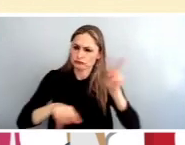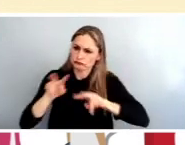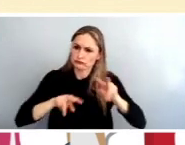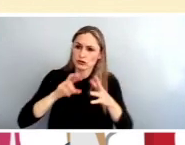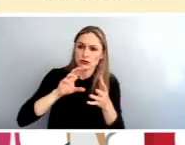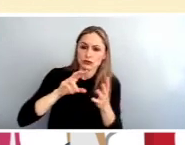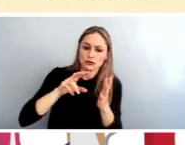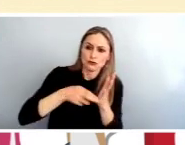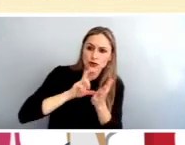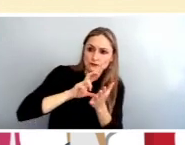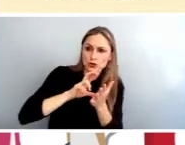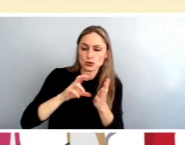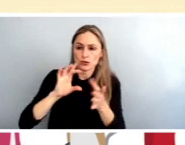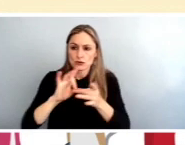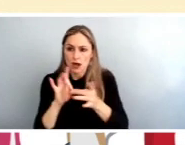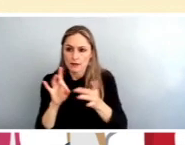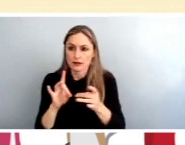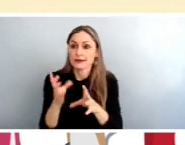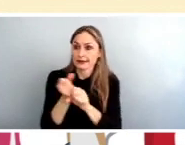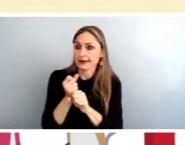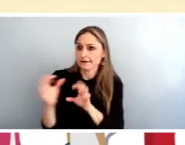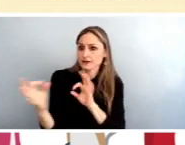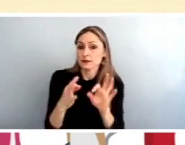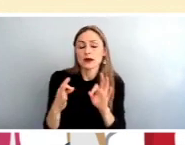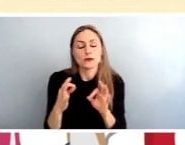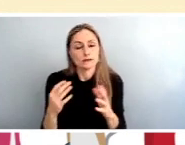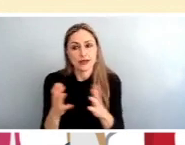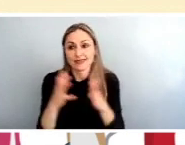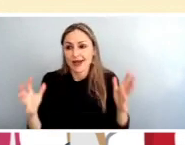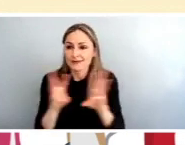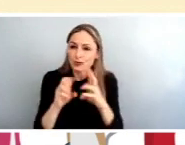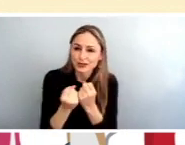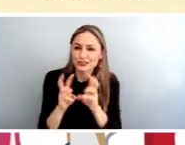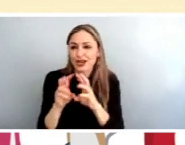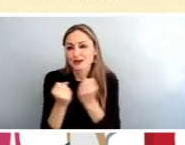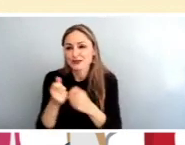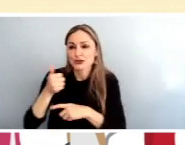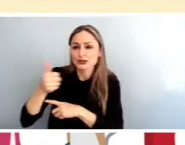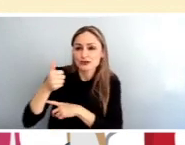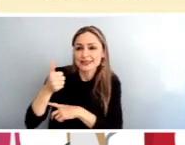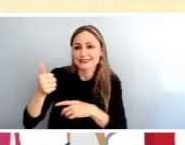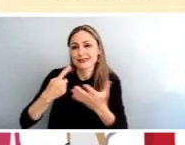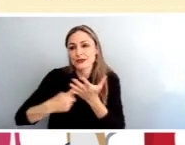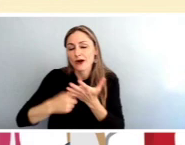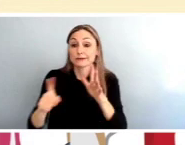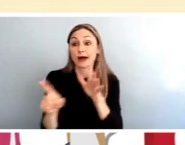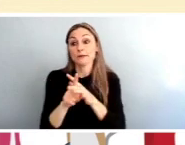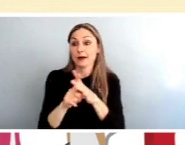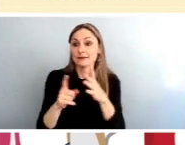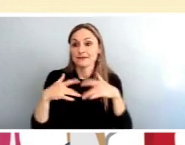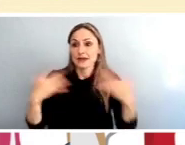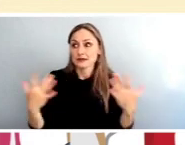and get their feedback so that again will be a whole bunch of workshops transit talks some pop-up events times when we go out to the